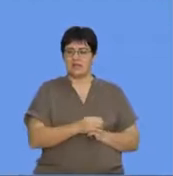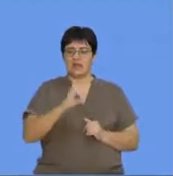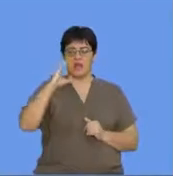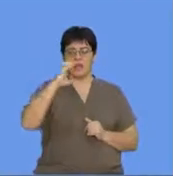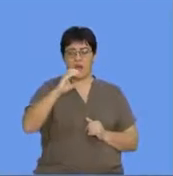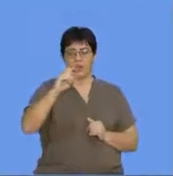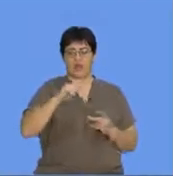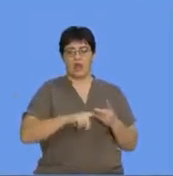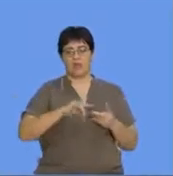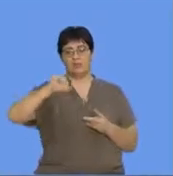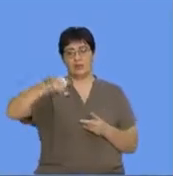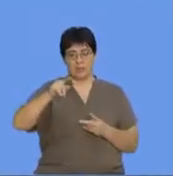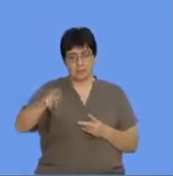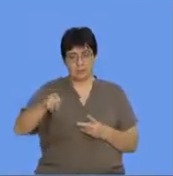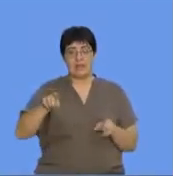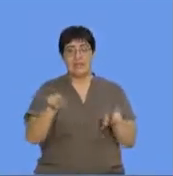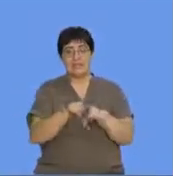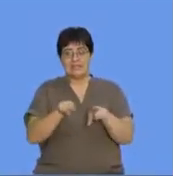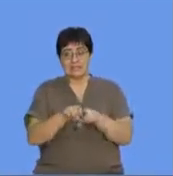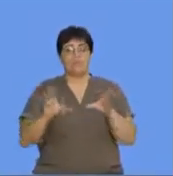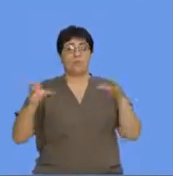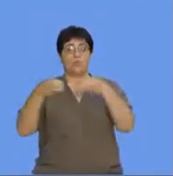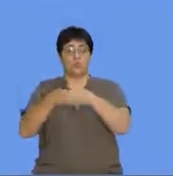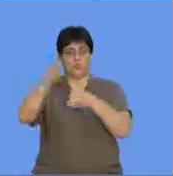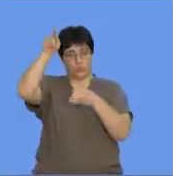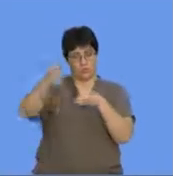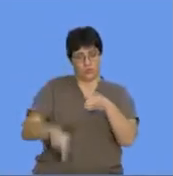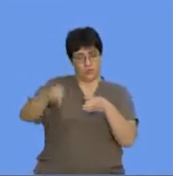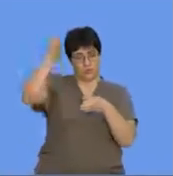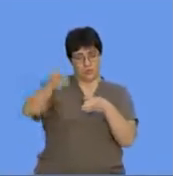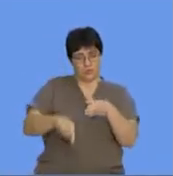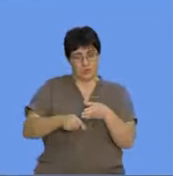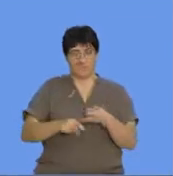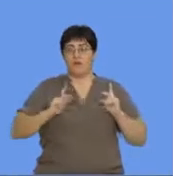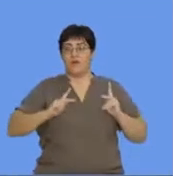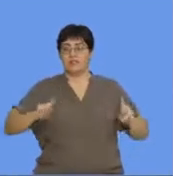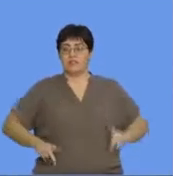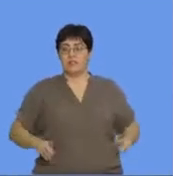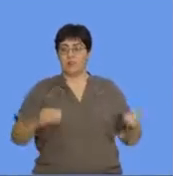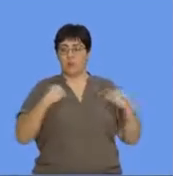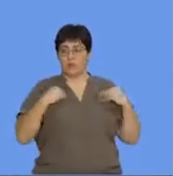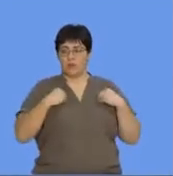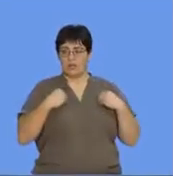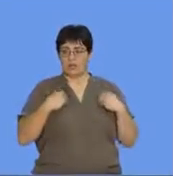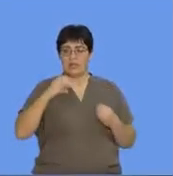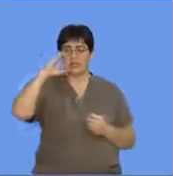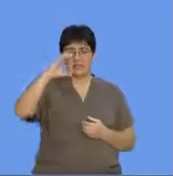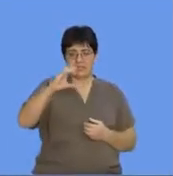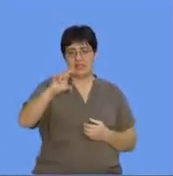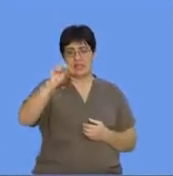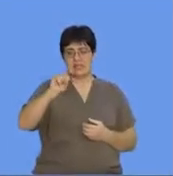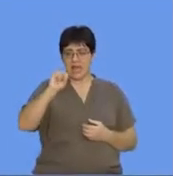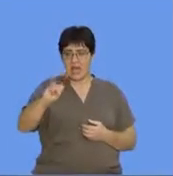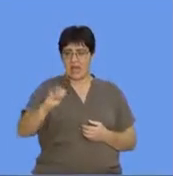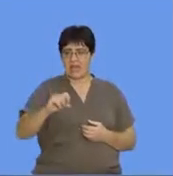and germanium are actually in the same group. OK. So the physical properties of those materials is actually the same.